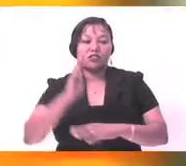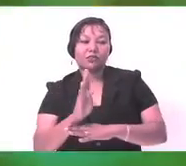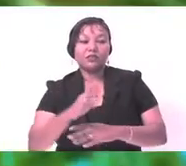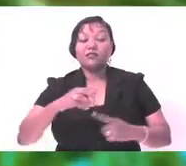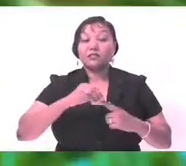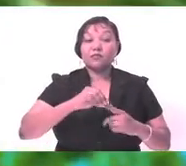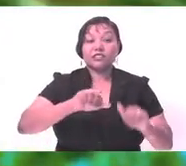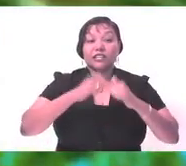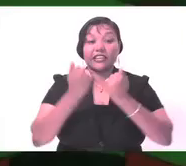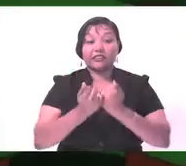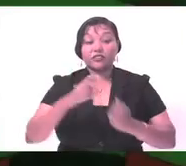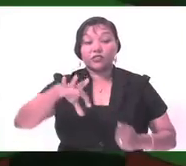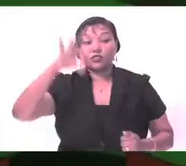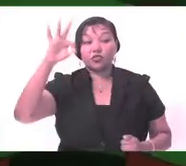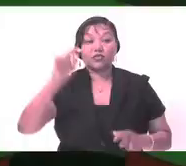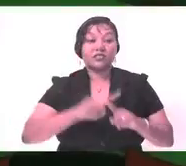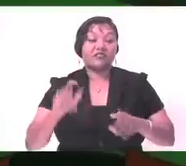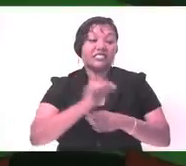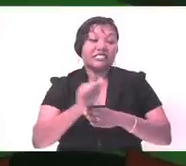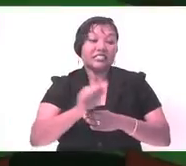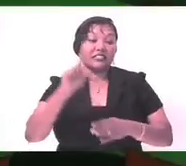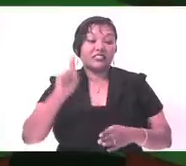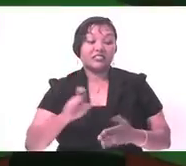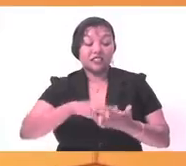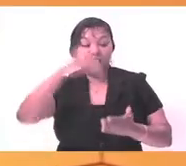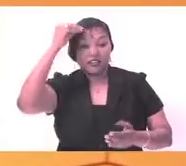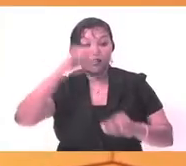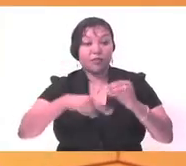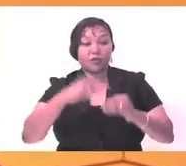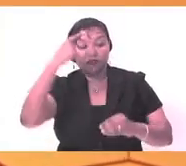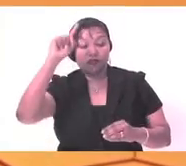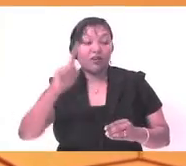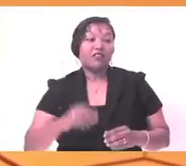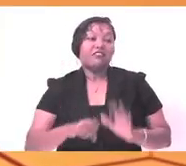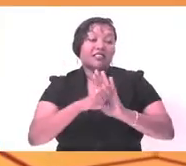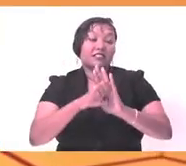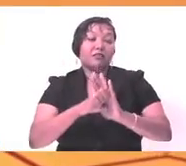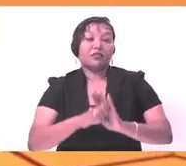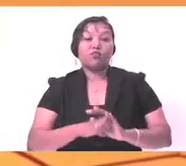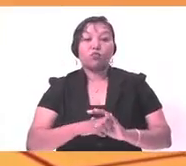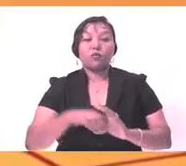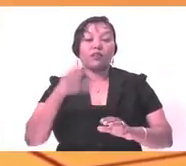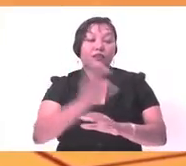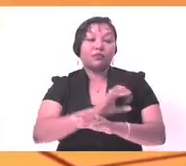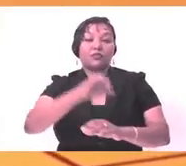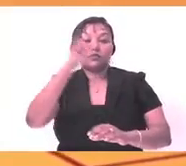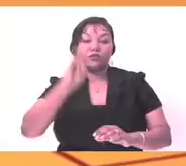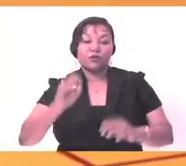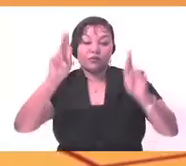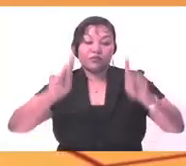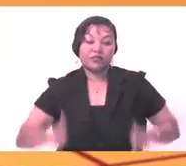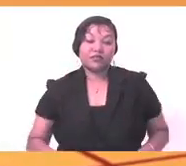are specialty areas, different skill sets that are required in the industry. For example, you could be a pure